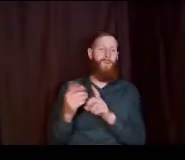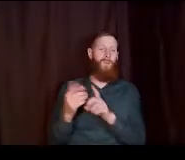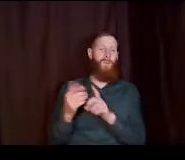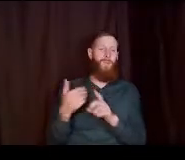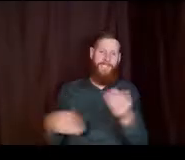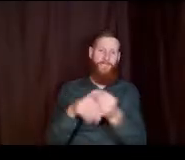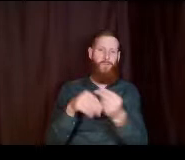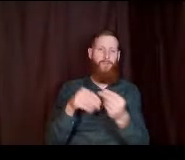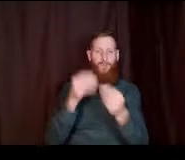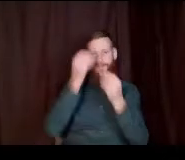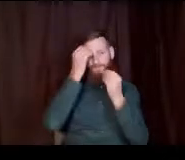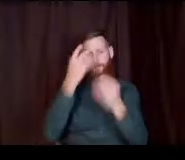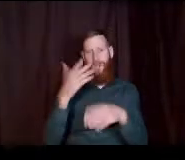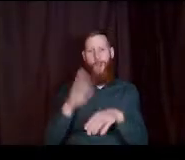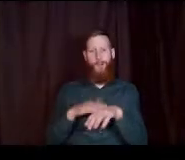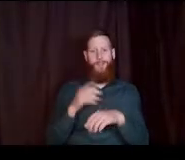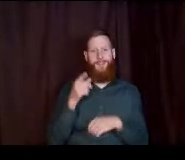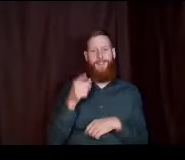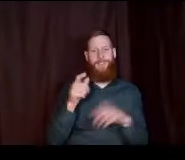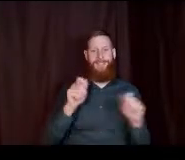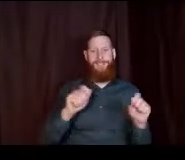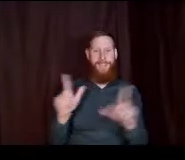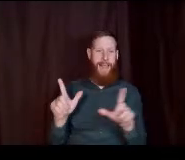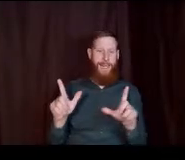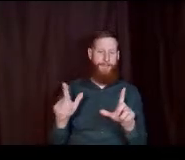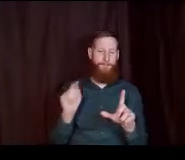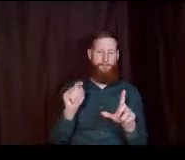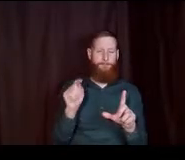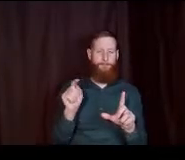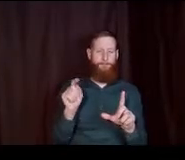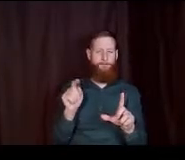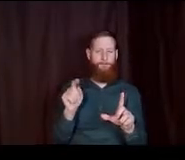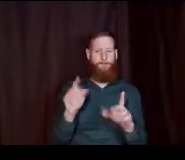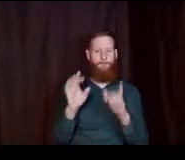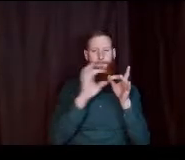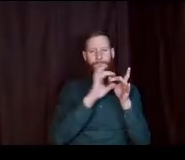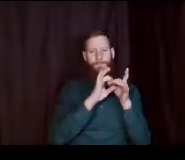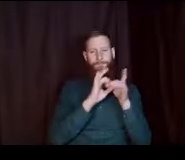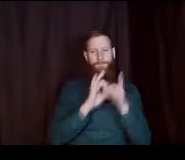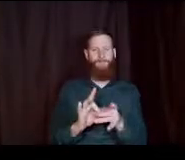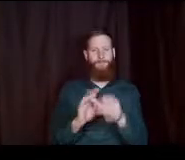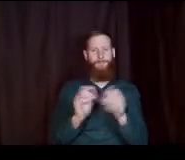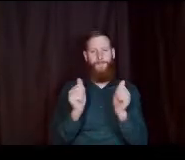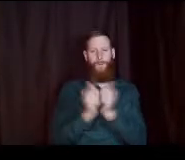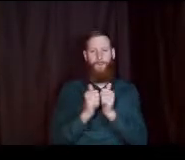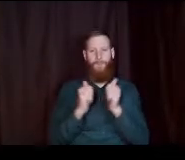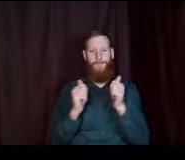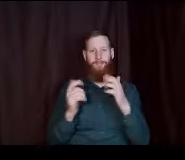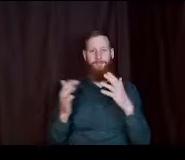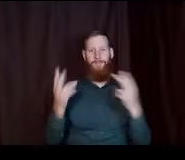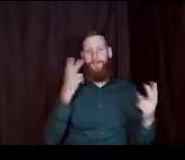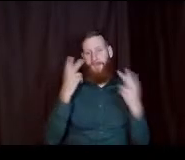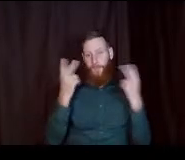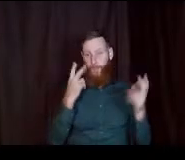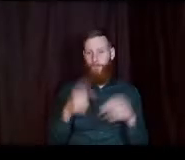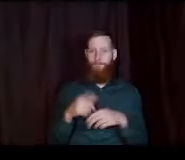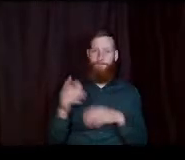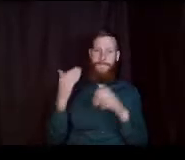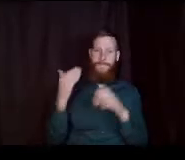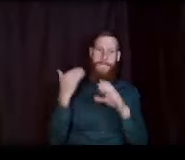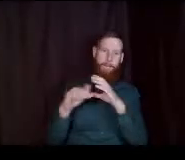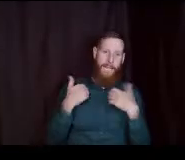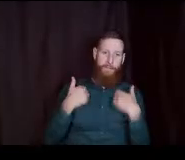on the slide just as far as um visuals and their email address is